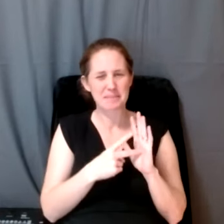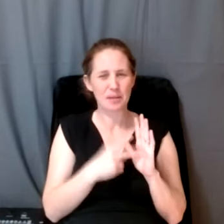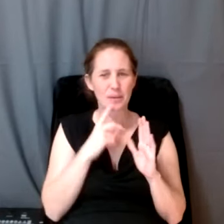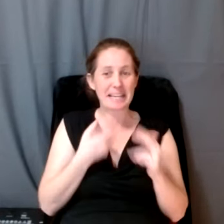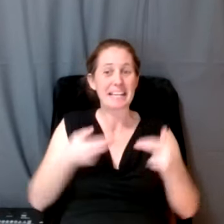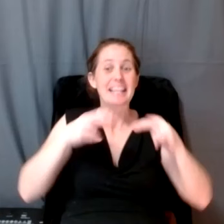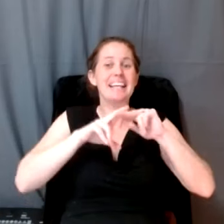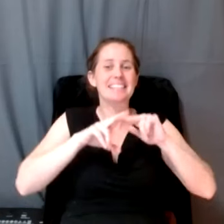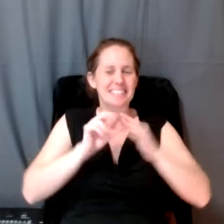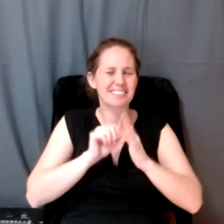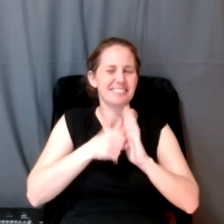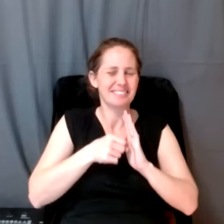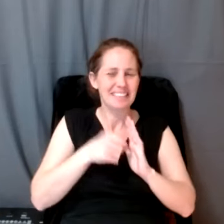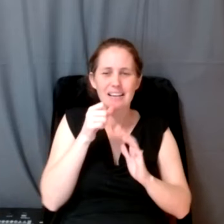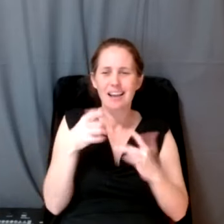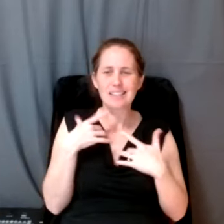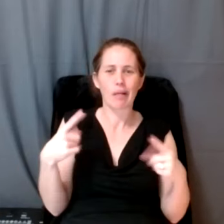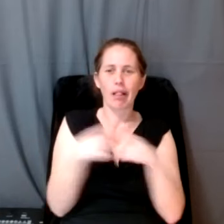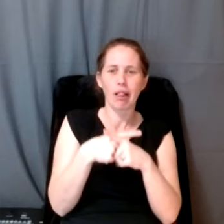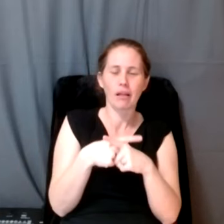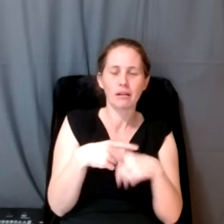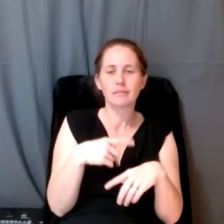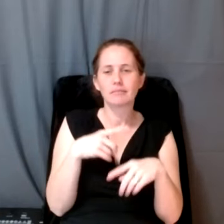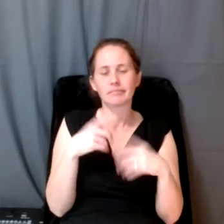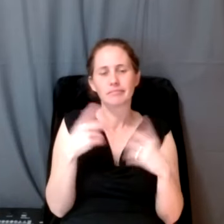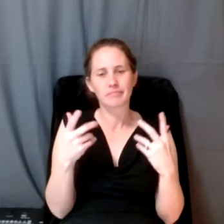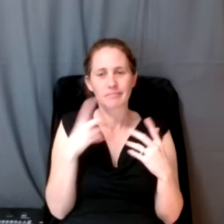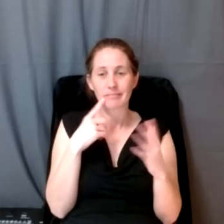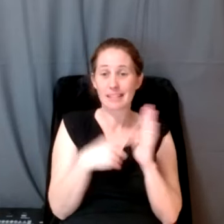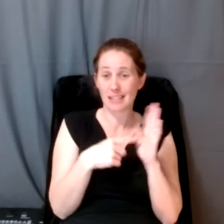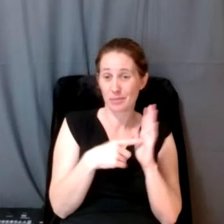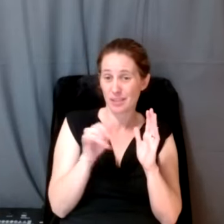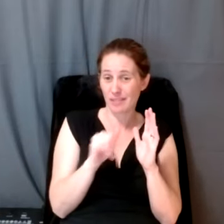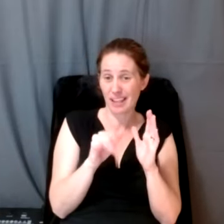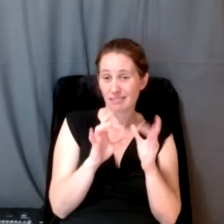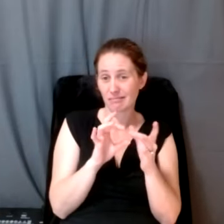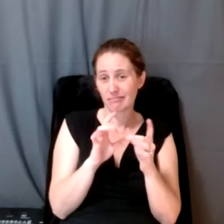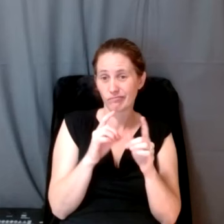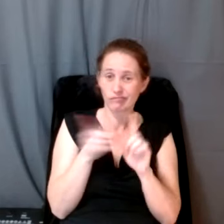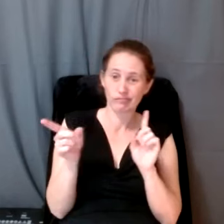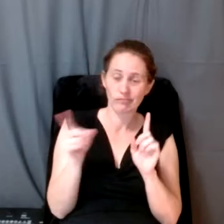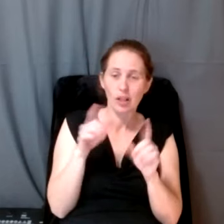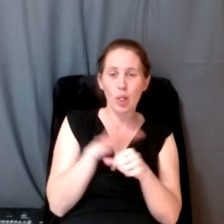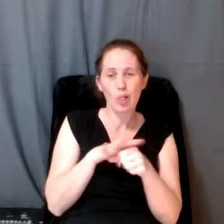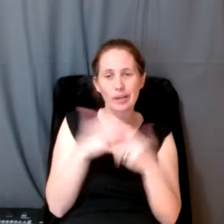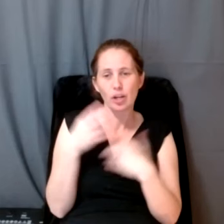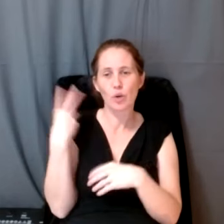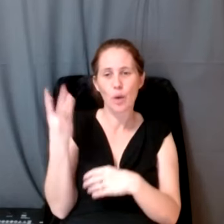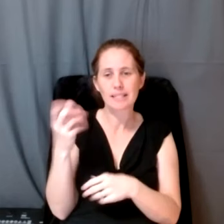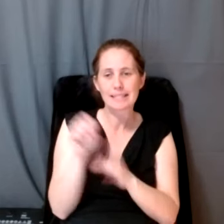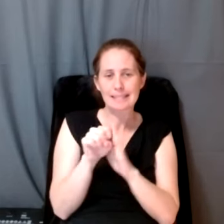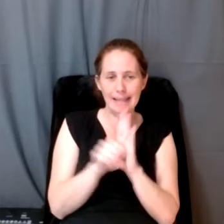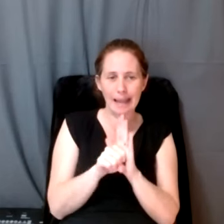enhances everything it's usually not just juncture examples of like disjunctures I would say locally here in Washington State.